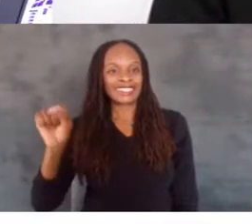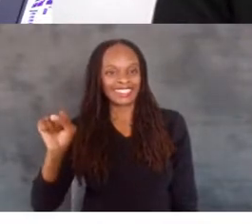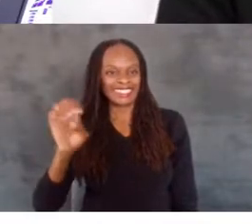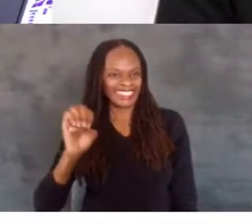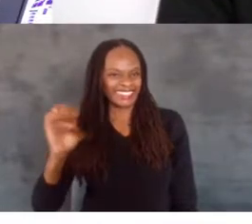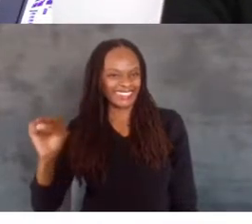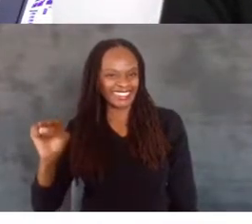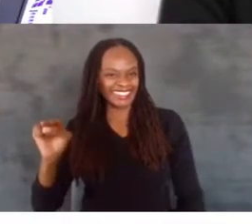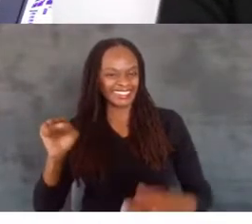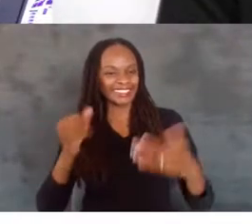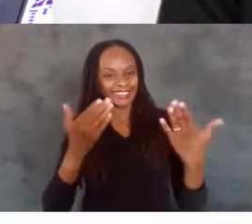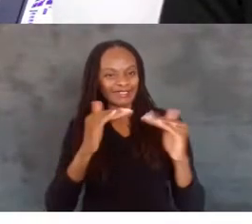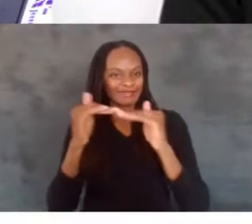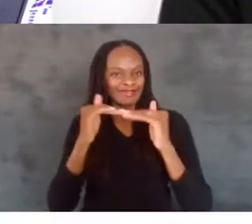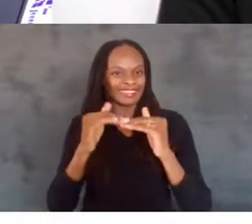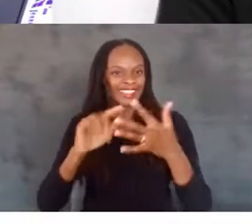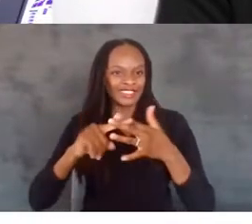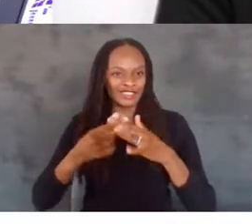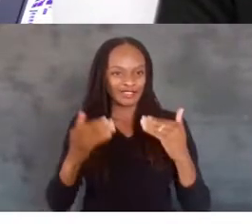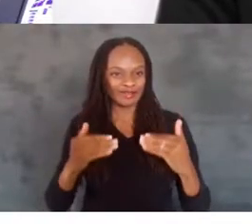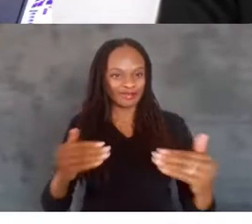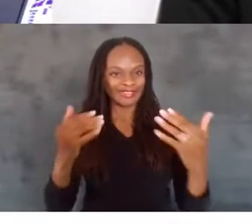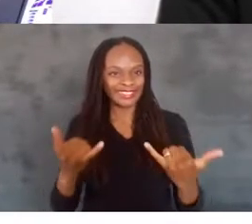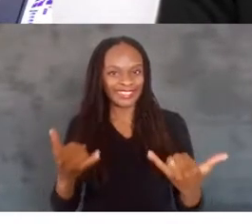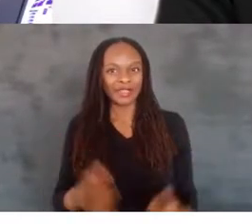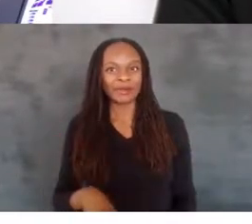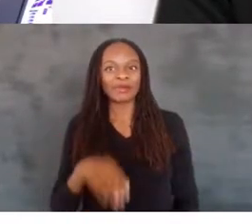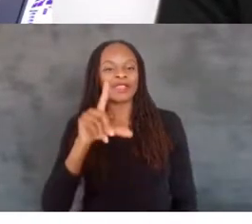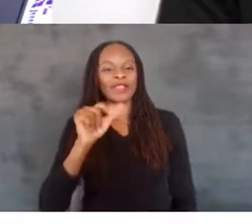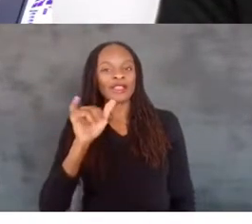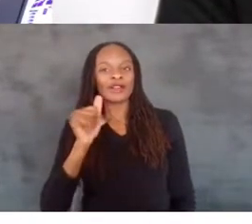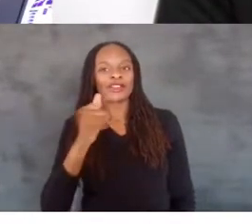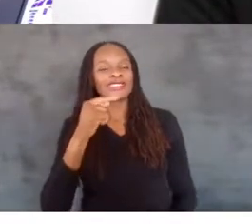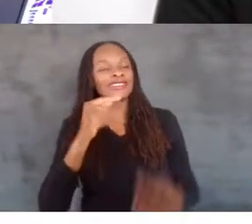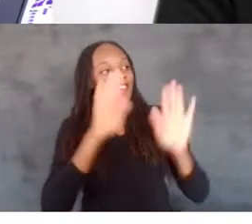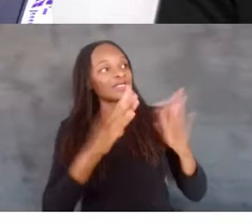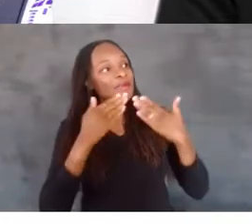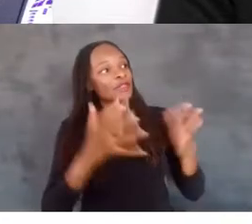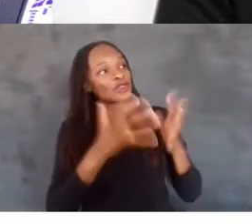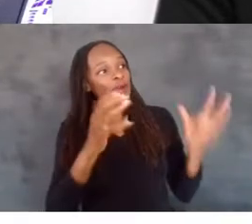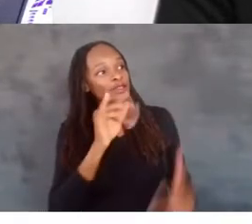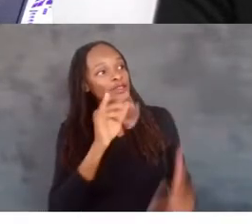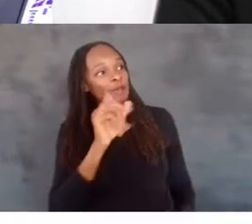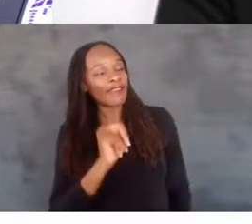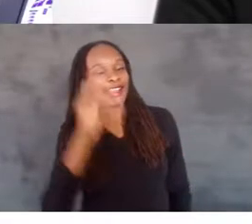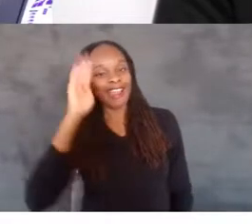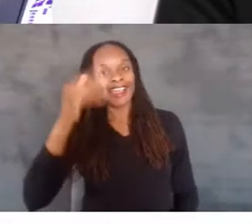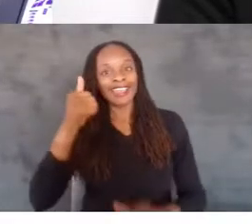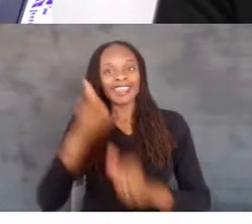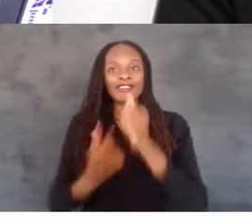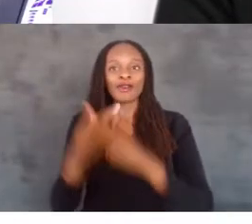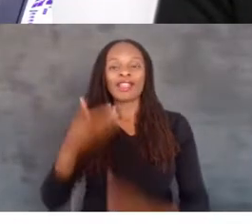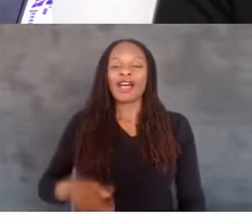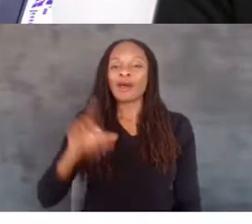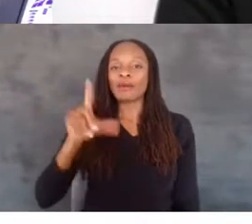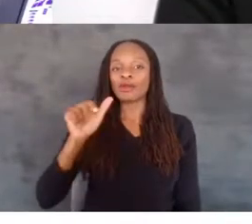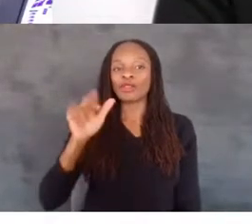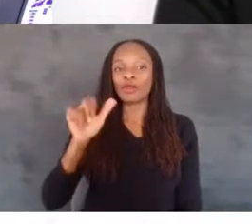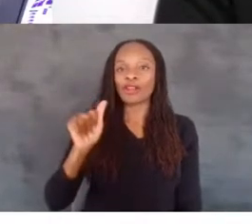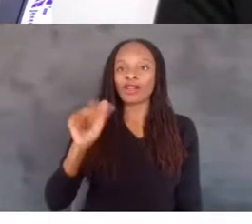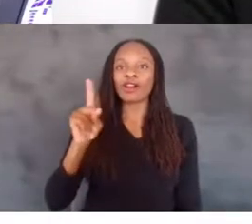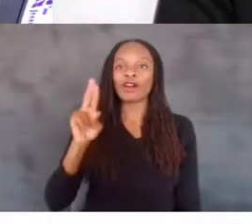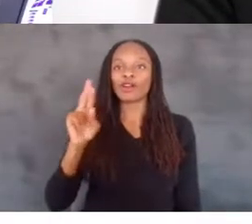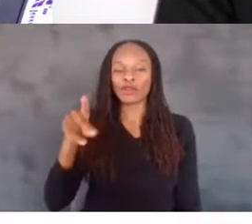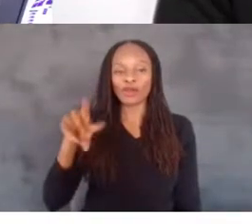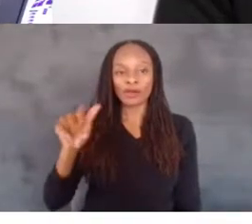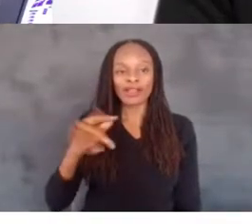started today. Awesome. Thank you so much, Byron. Hi, everyone. I'm Laura Kripka. I am a woman with